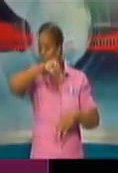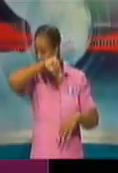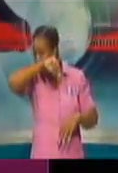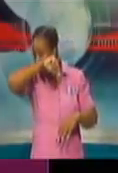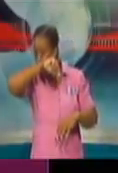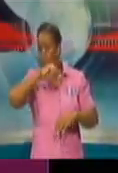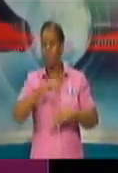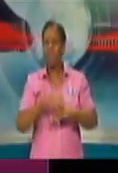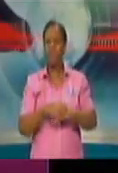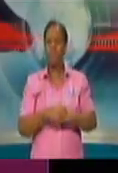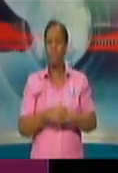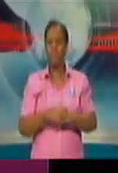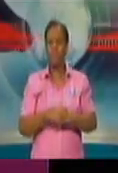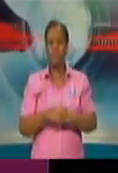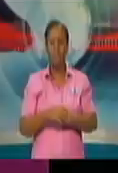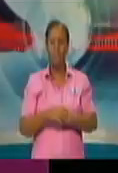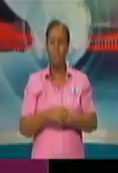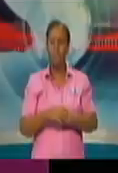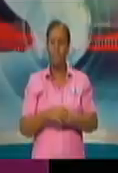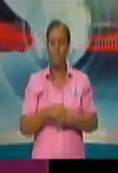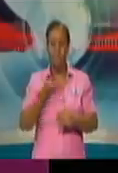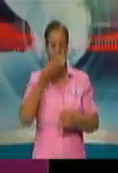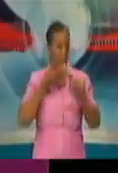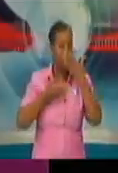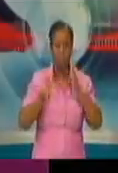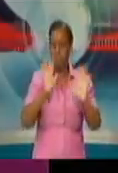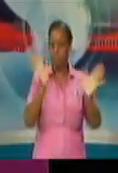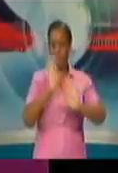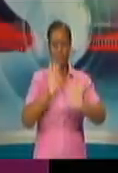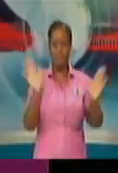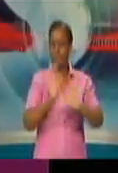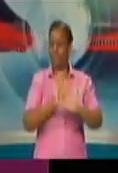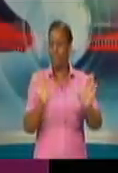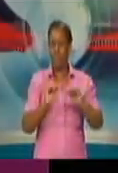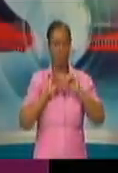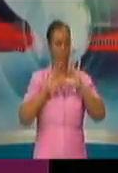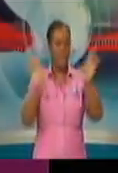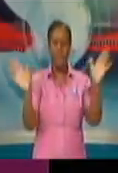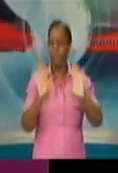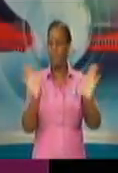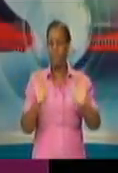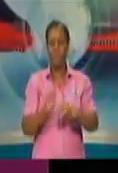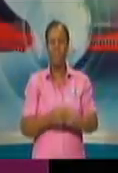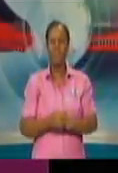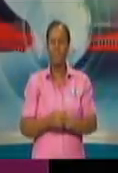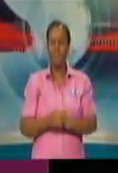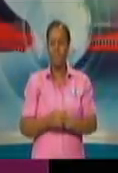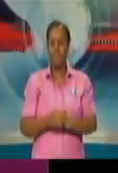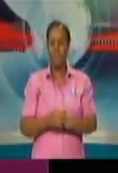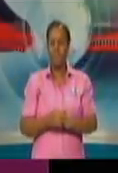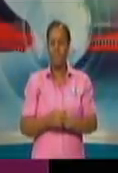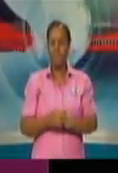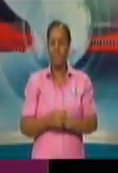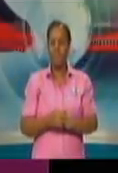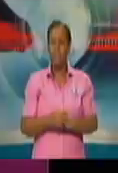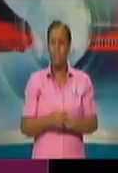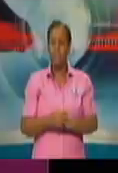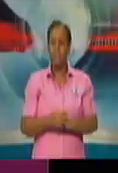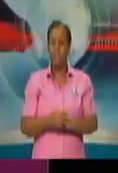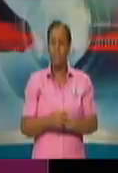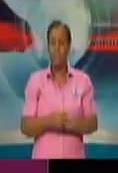your elbow, so you don't spread the droplets. Avoid touching your face.